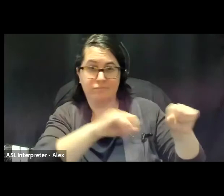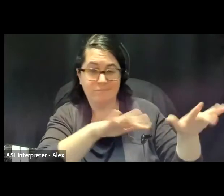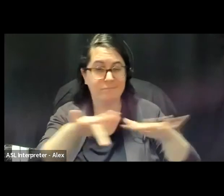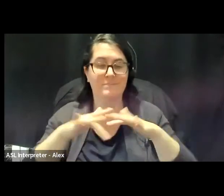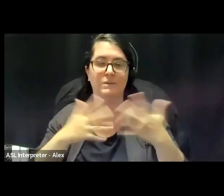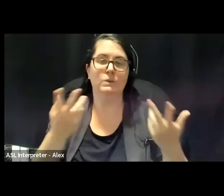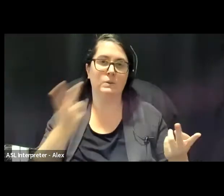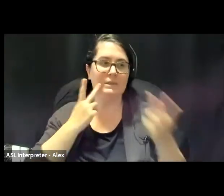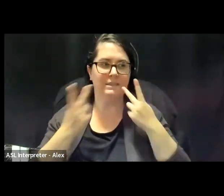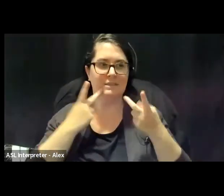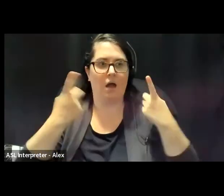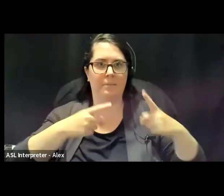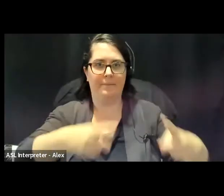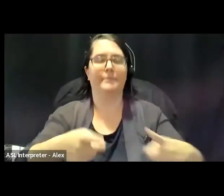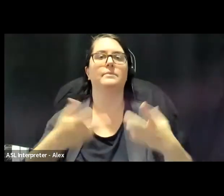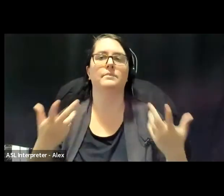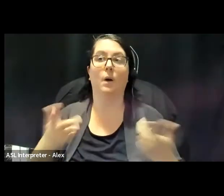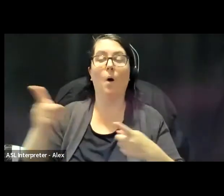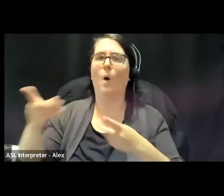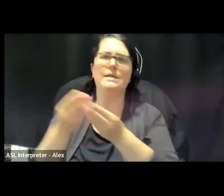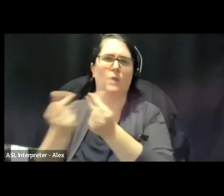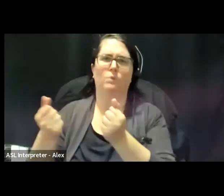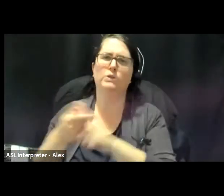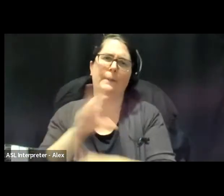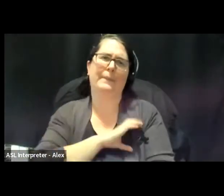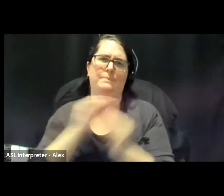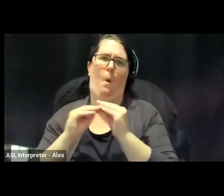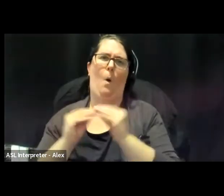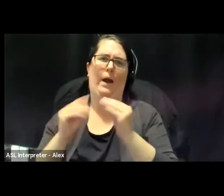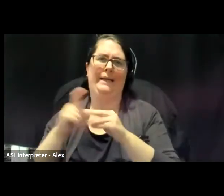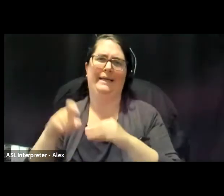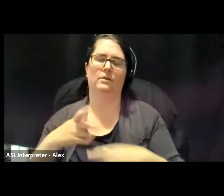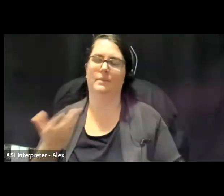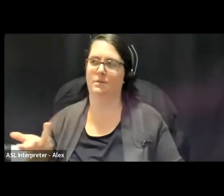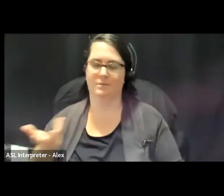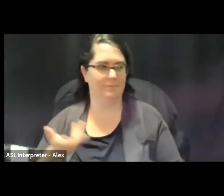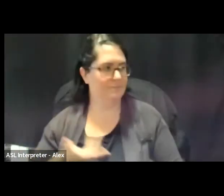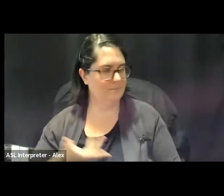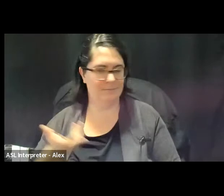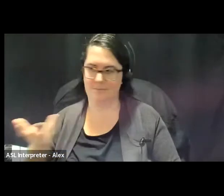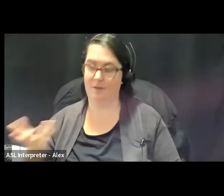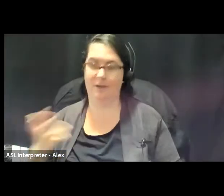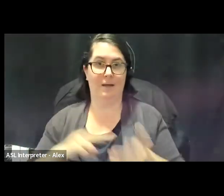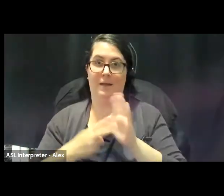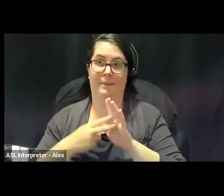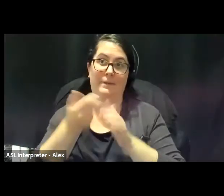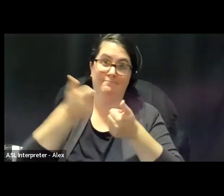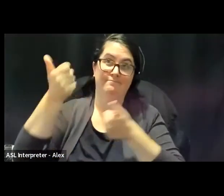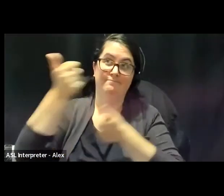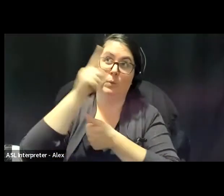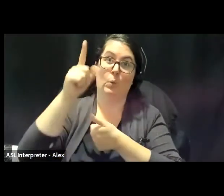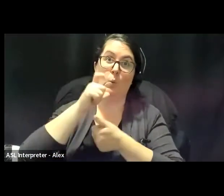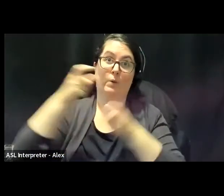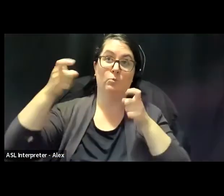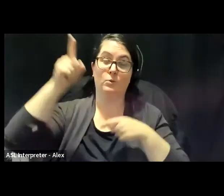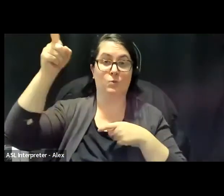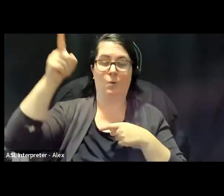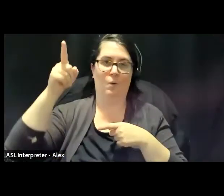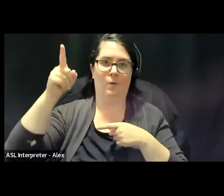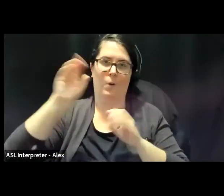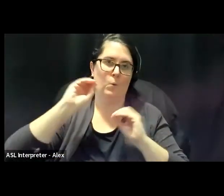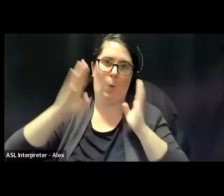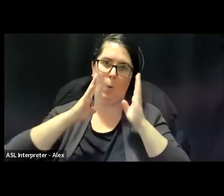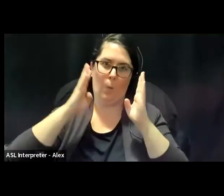so it somehow becomes a solution, which goes to show the lack of political imagination and a real betrayal by those at the helm